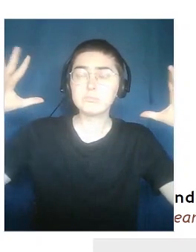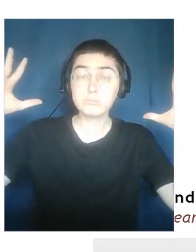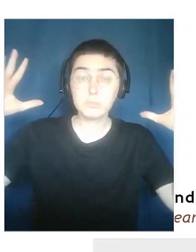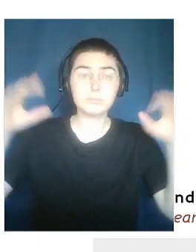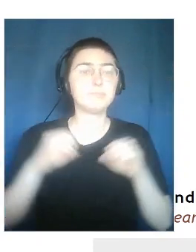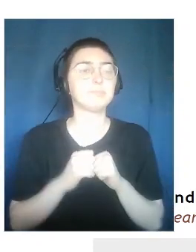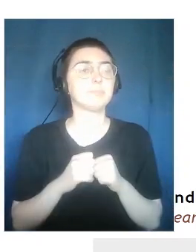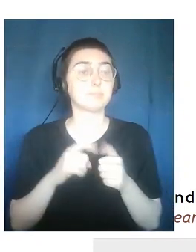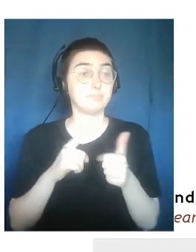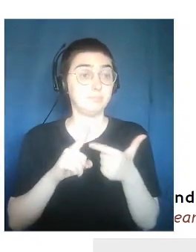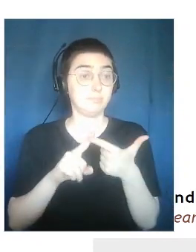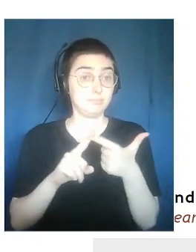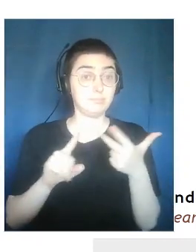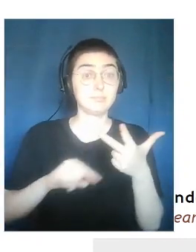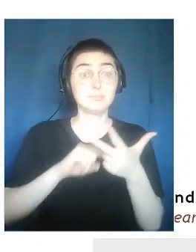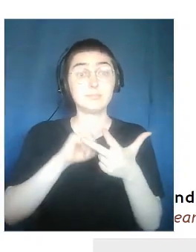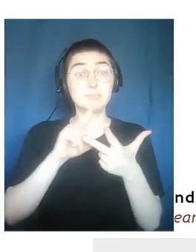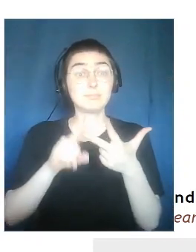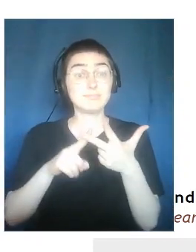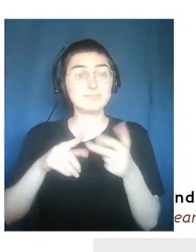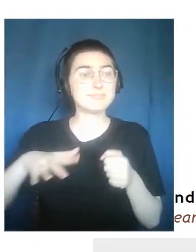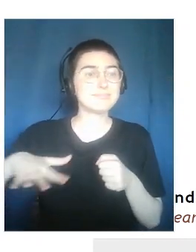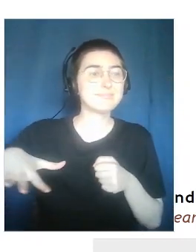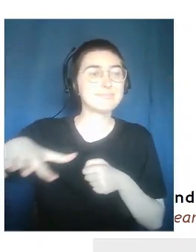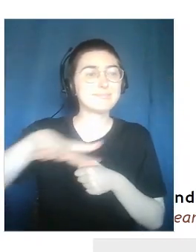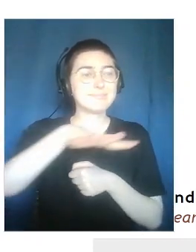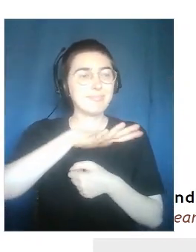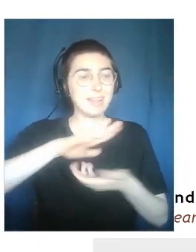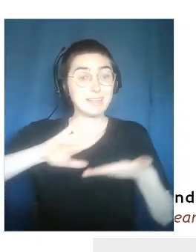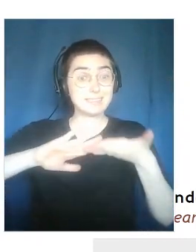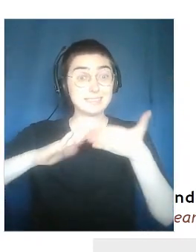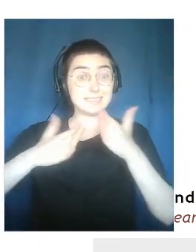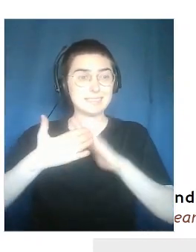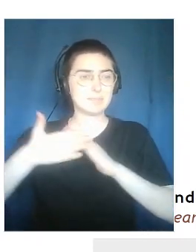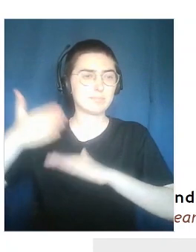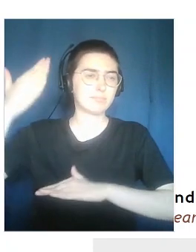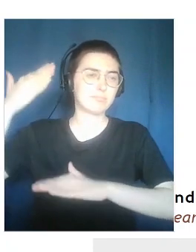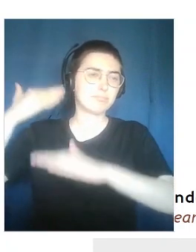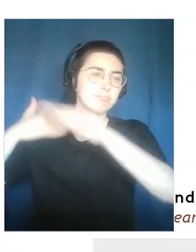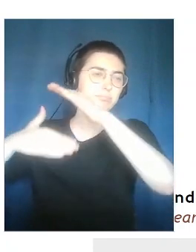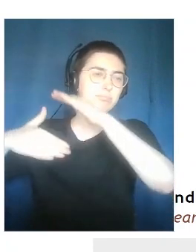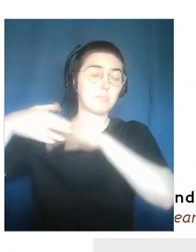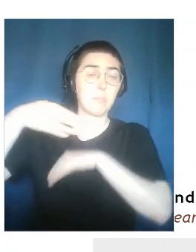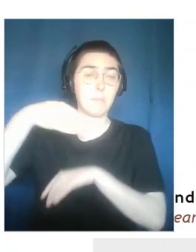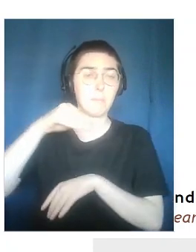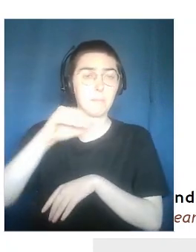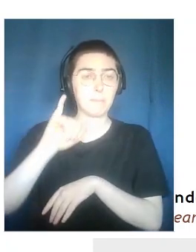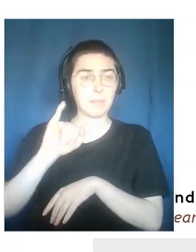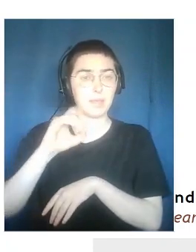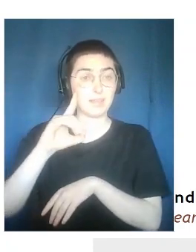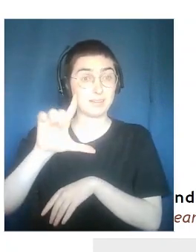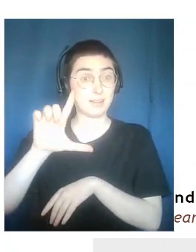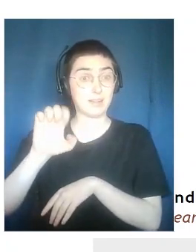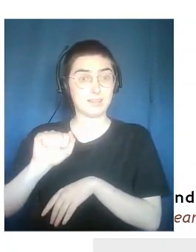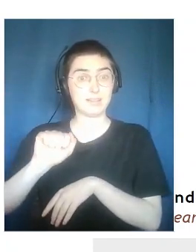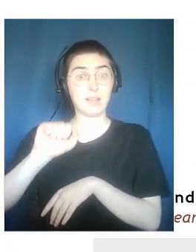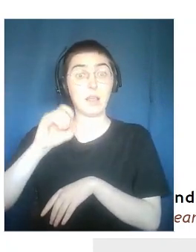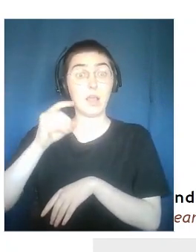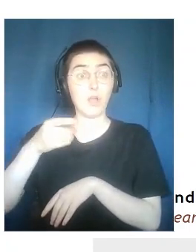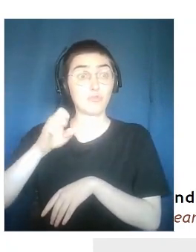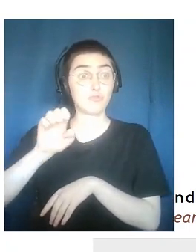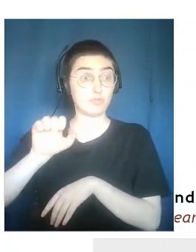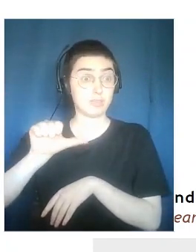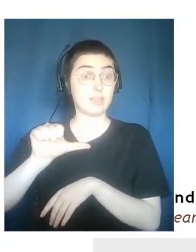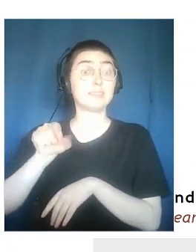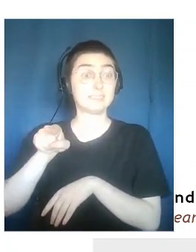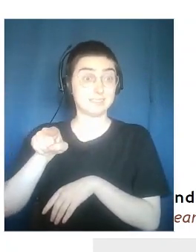another tale, narration, trip to Campo San Piero, a medieval city that today is hidden